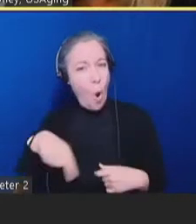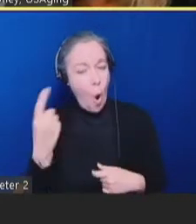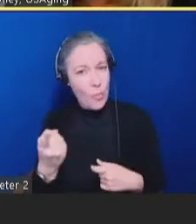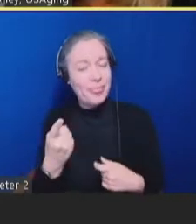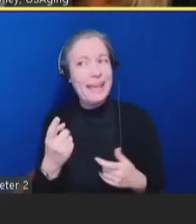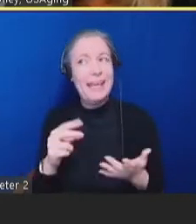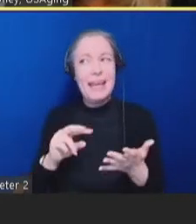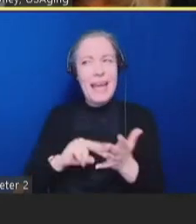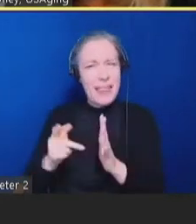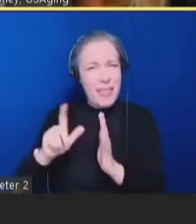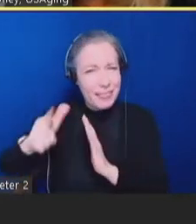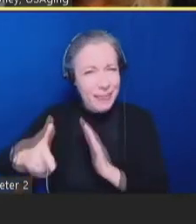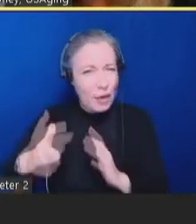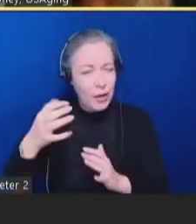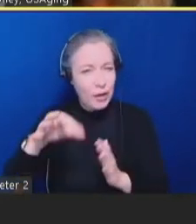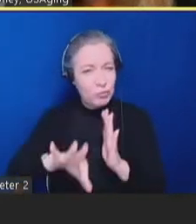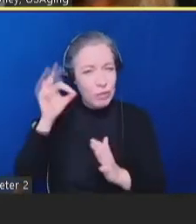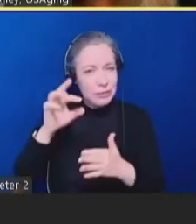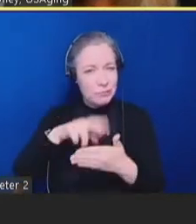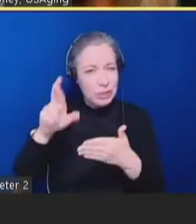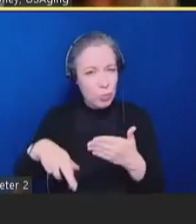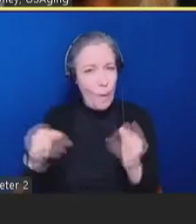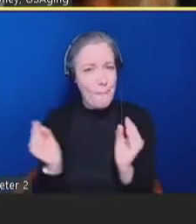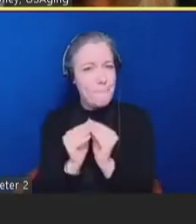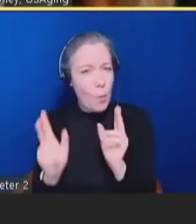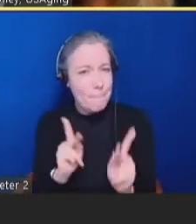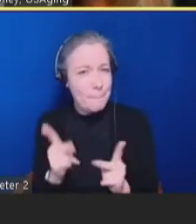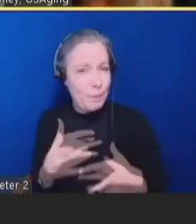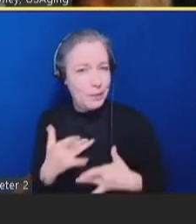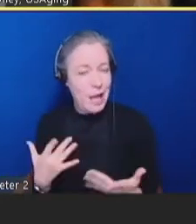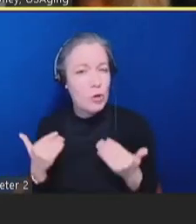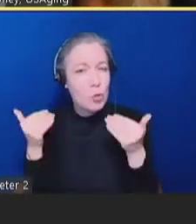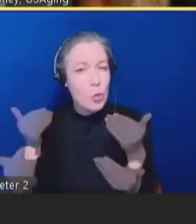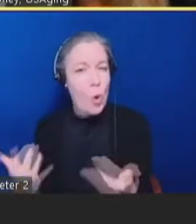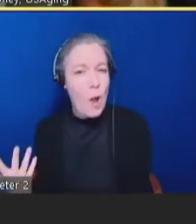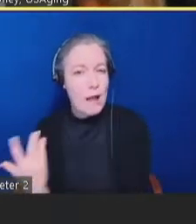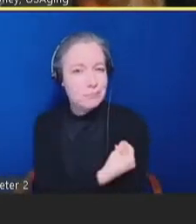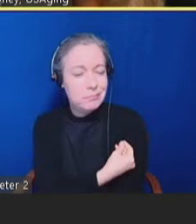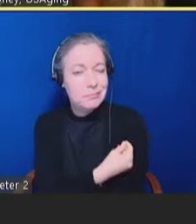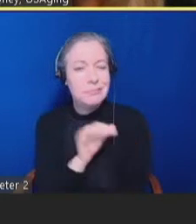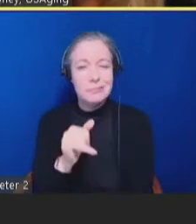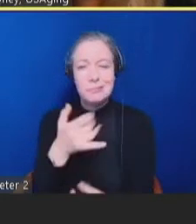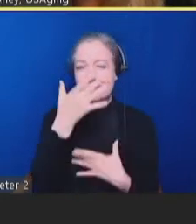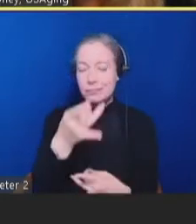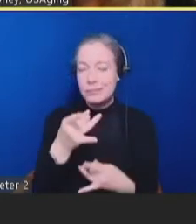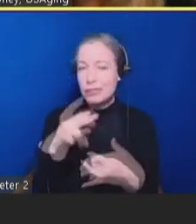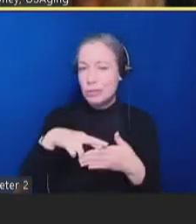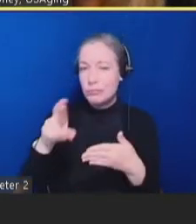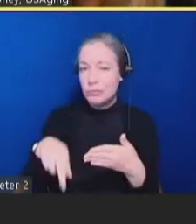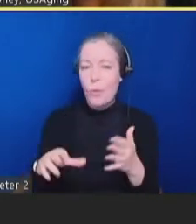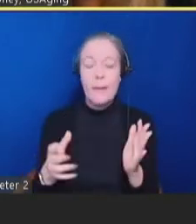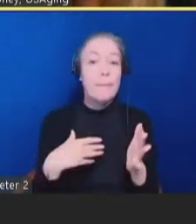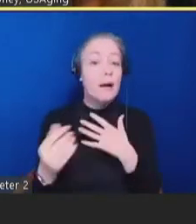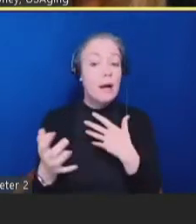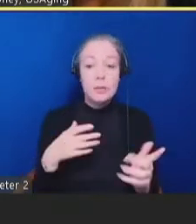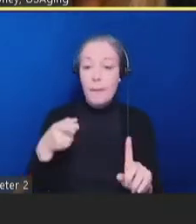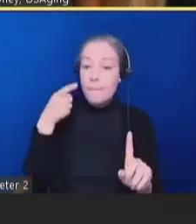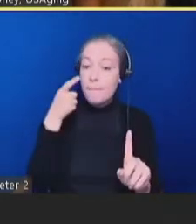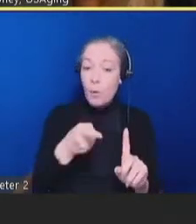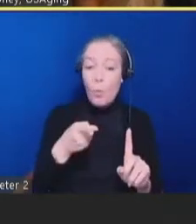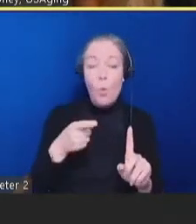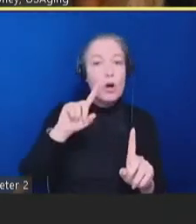an area that our grantees are reaching out to heavily. This target population requires a lot of relationship building and trust